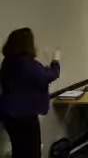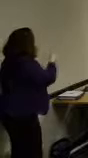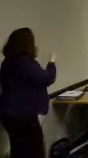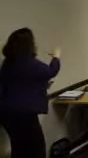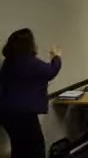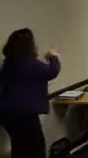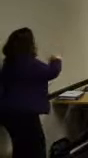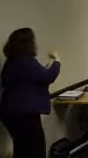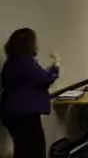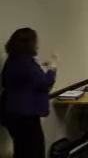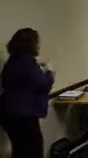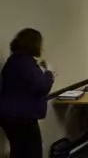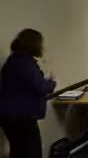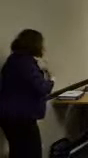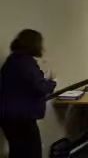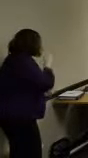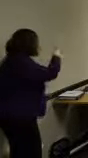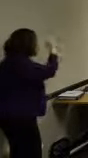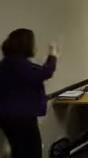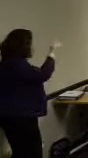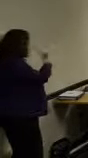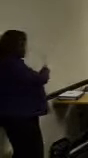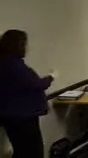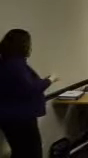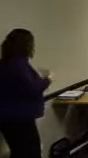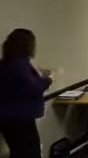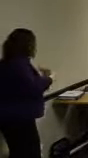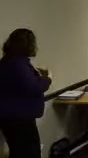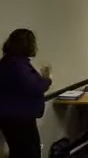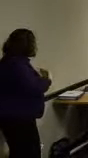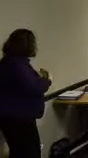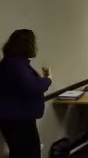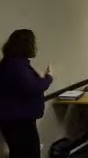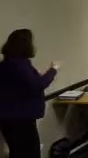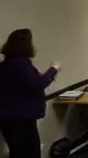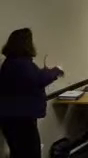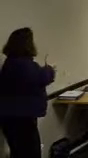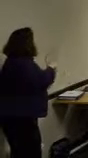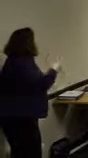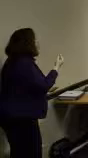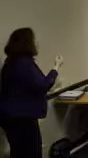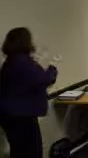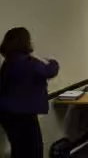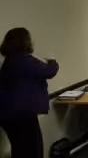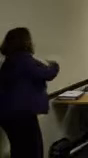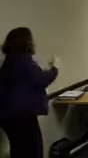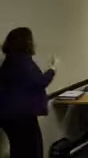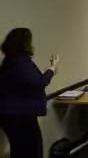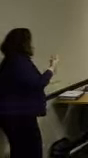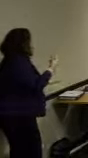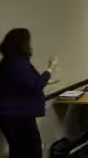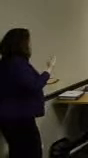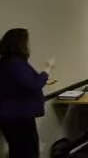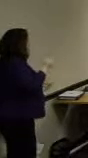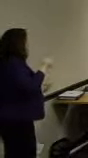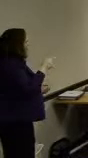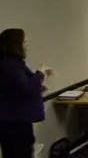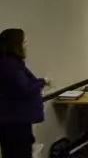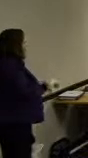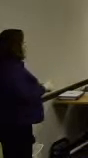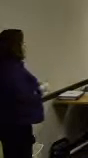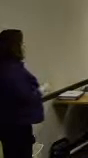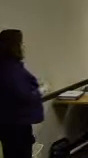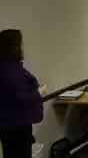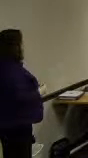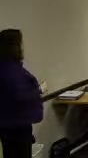And not only that, often people ask, you know, what are your strengths? And that's easy. But then, you know, what are your weaknesses?